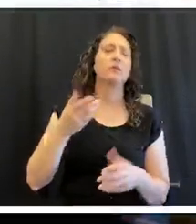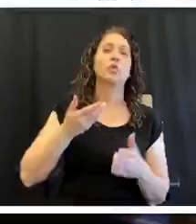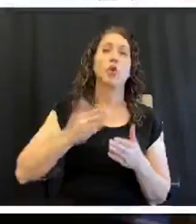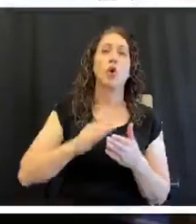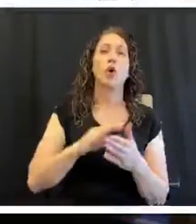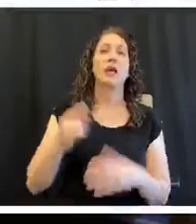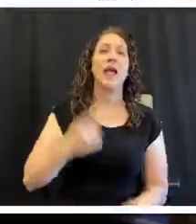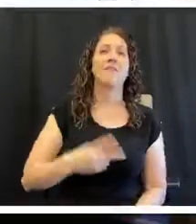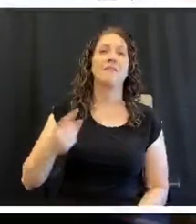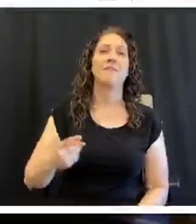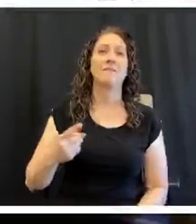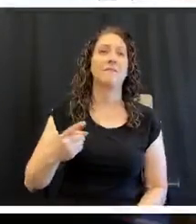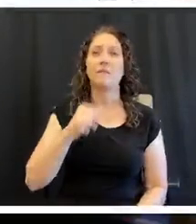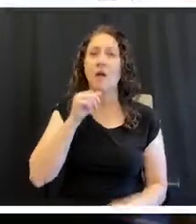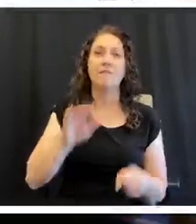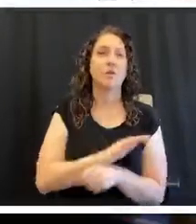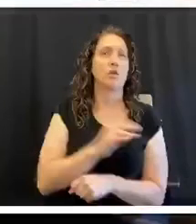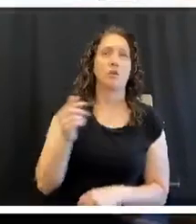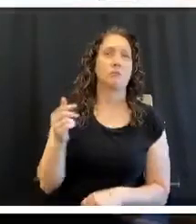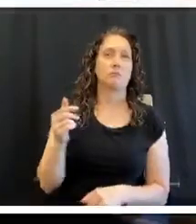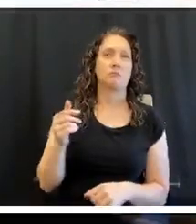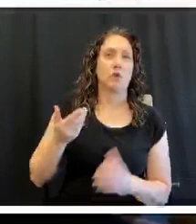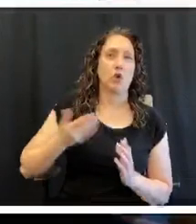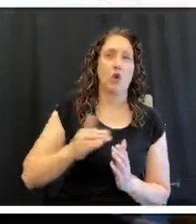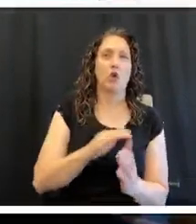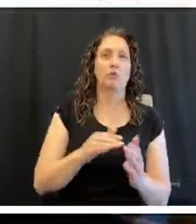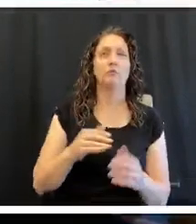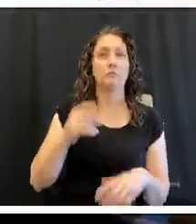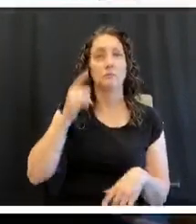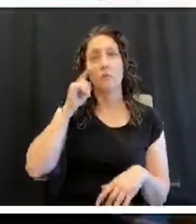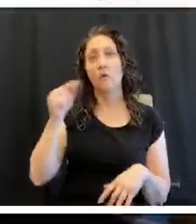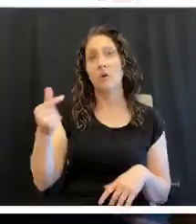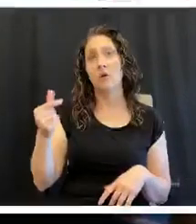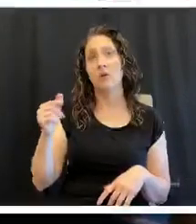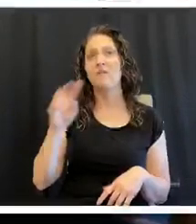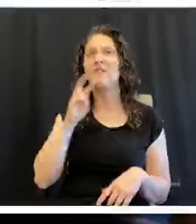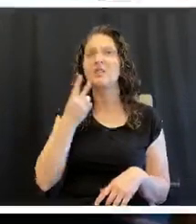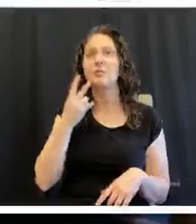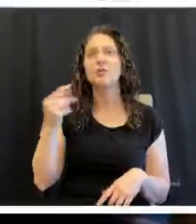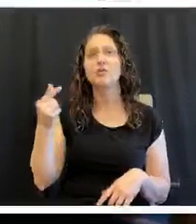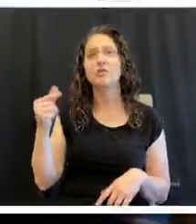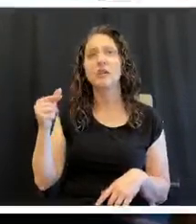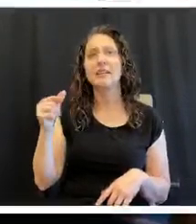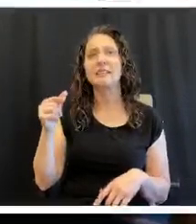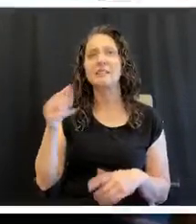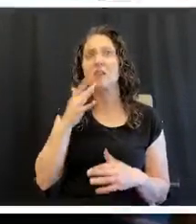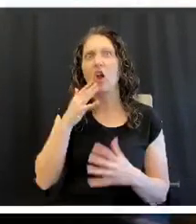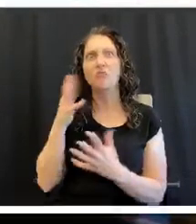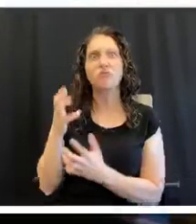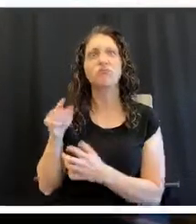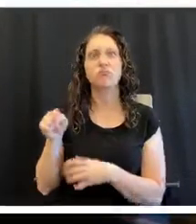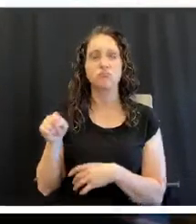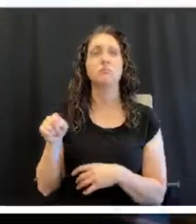before you can freeze greens. And otherwise, it won't work.